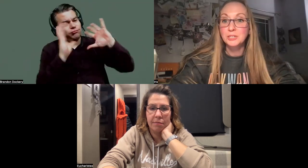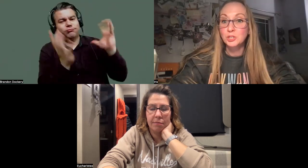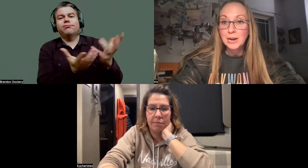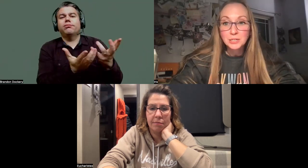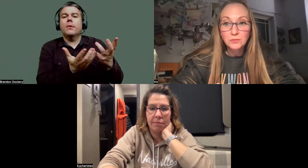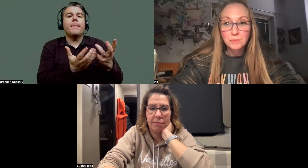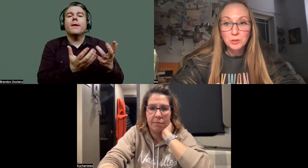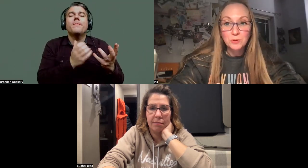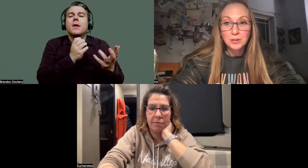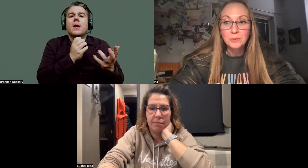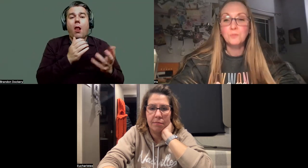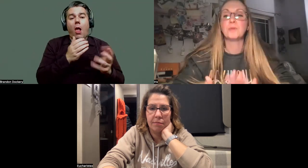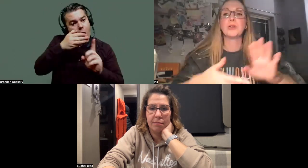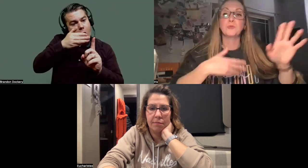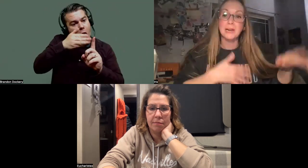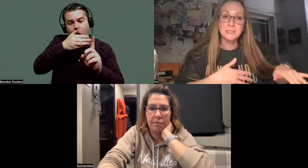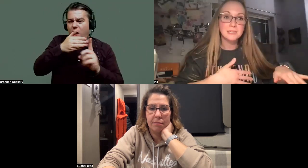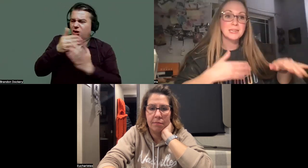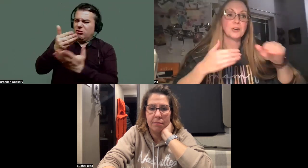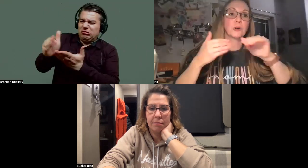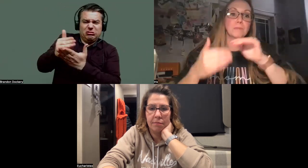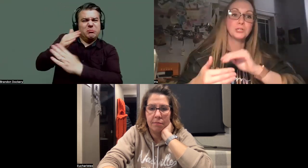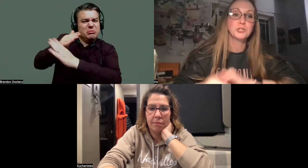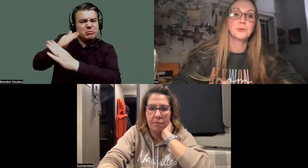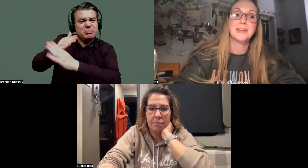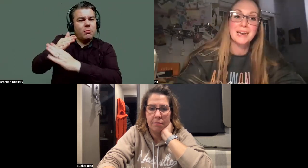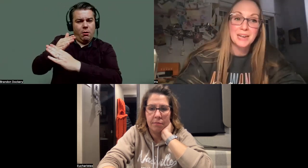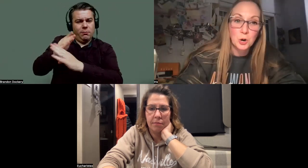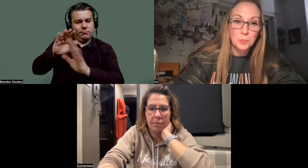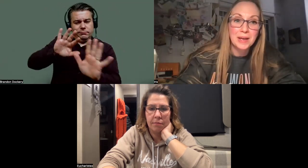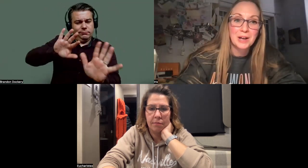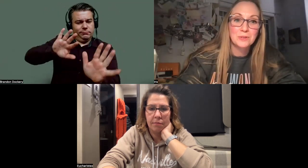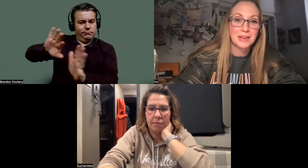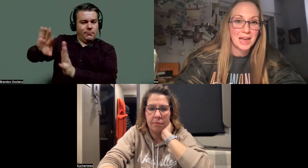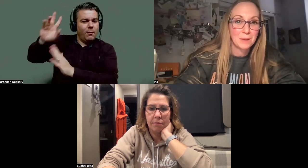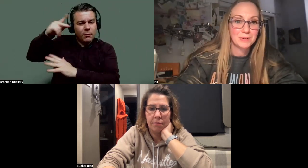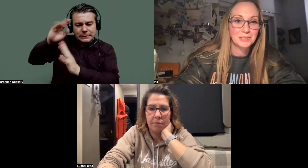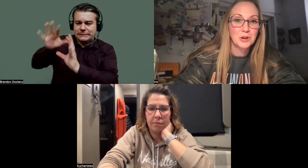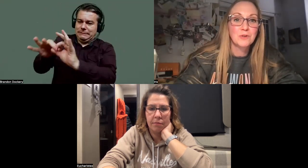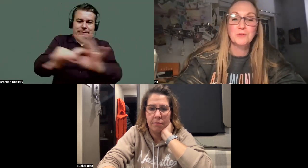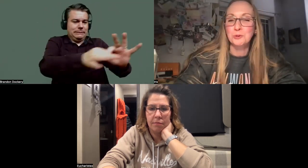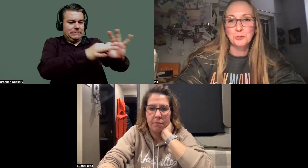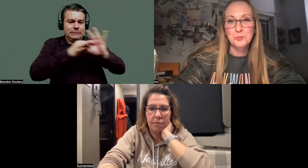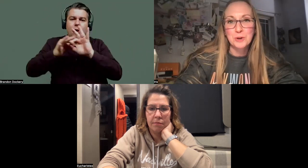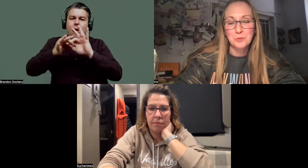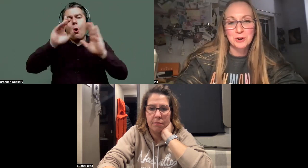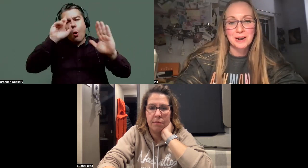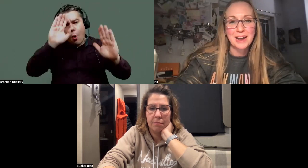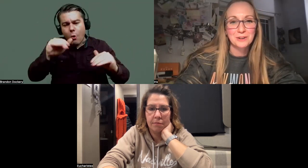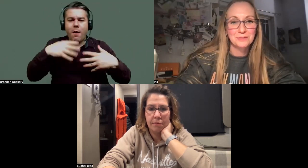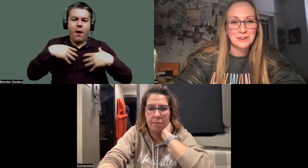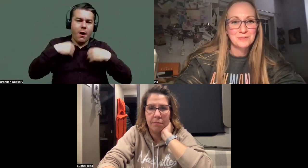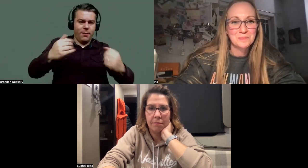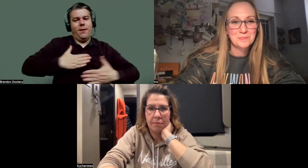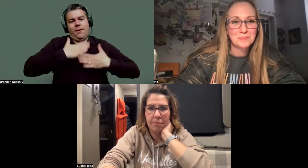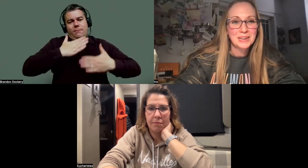distract us from what unites us in our mission to ignite hope, health, health, and happiness for those who want more